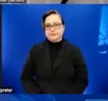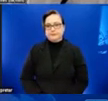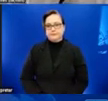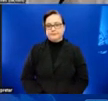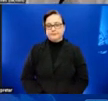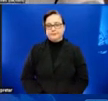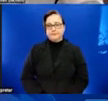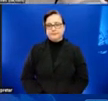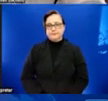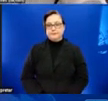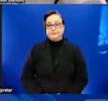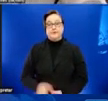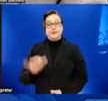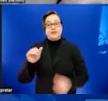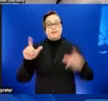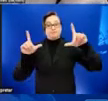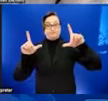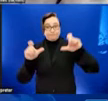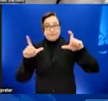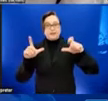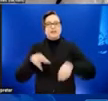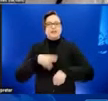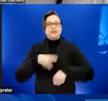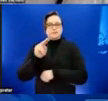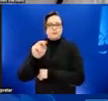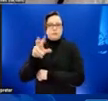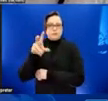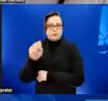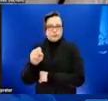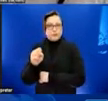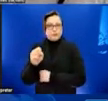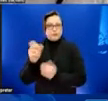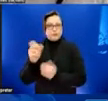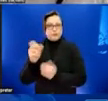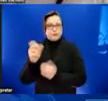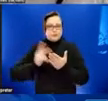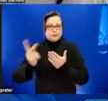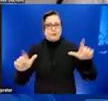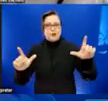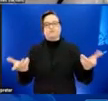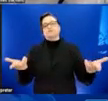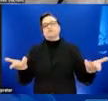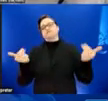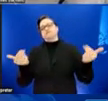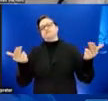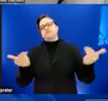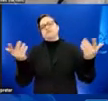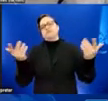This screenshot from a national news program makes light of what